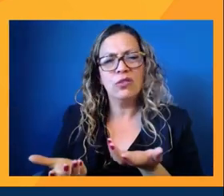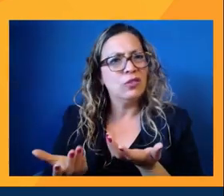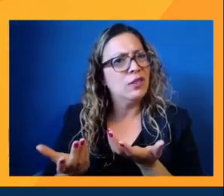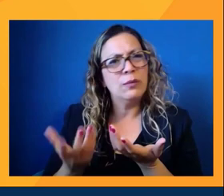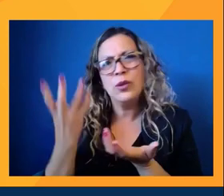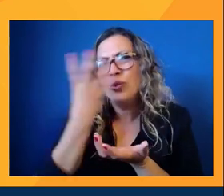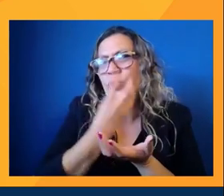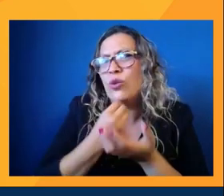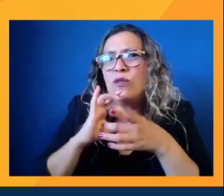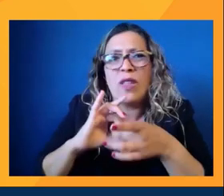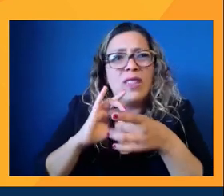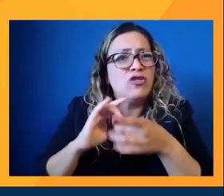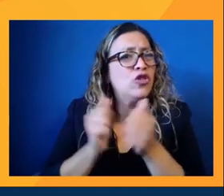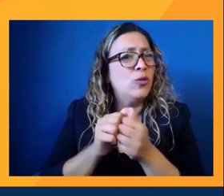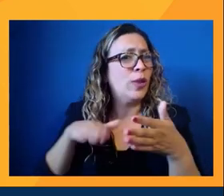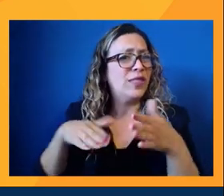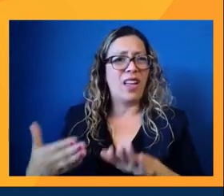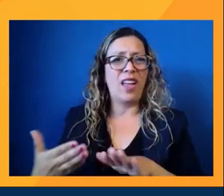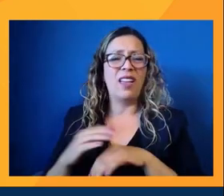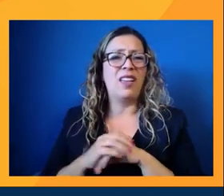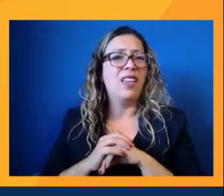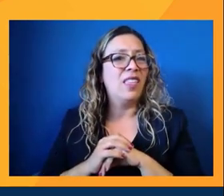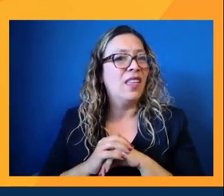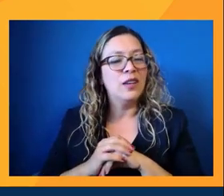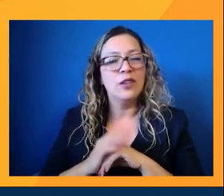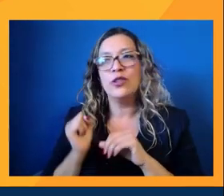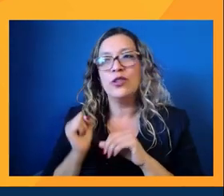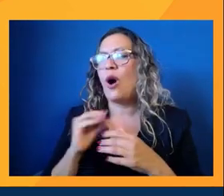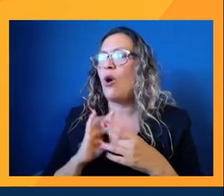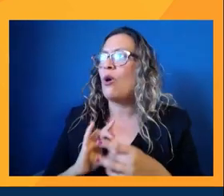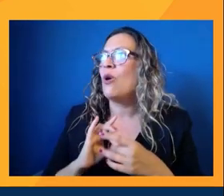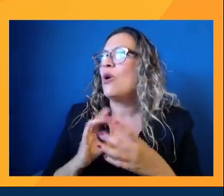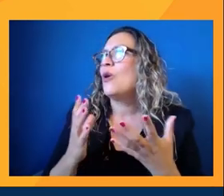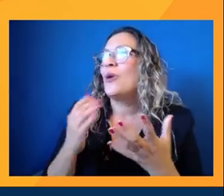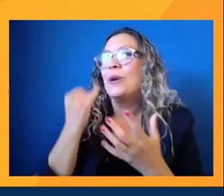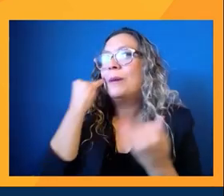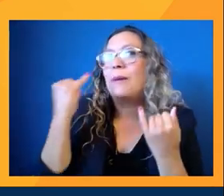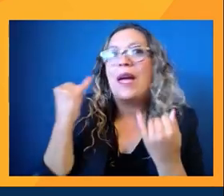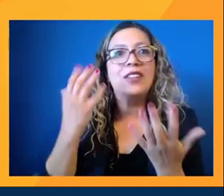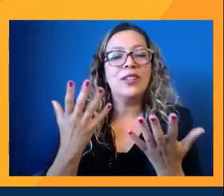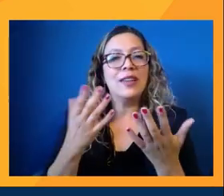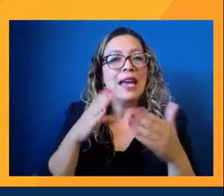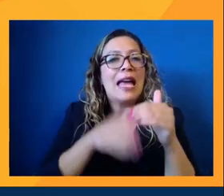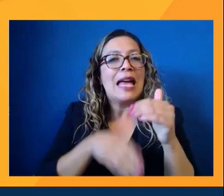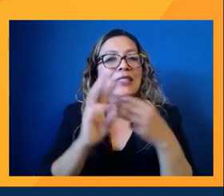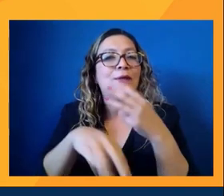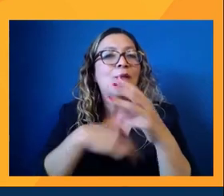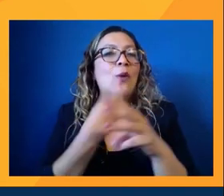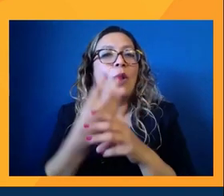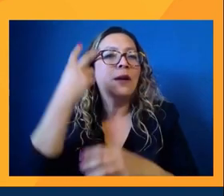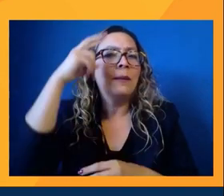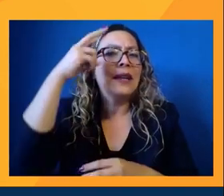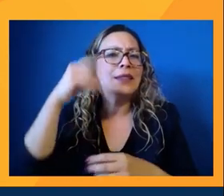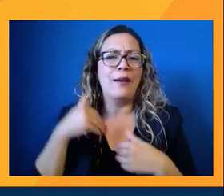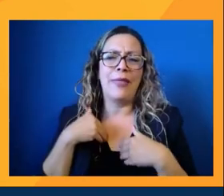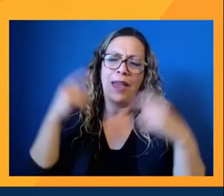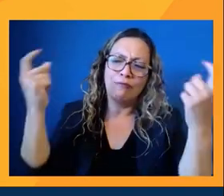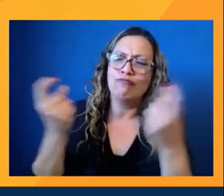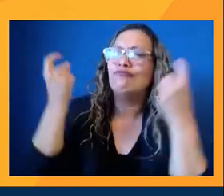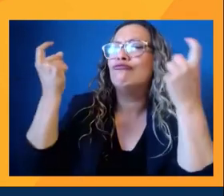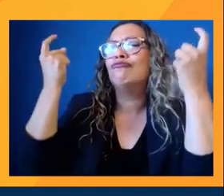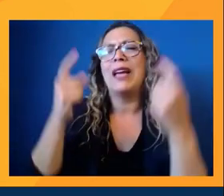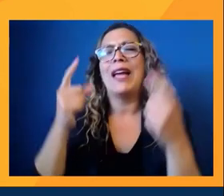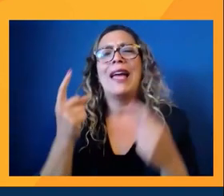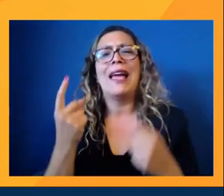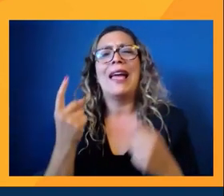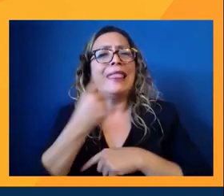relationship with the dead. So, you know, imagine like there's an apocalypse in Mexico, you know, they celebrate the Dia de los Muertos. So,